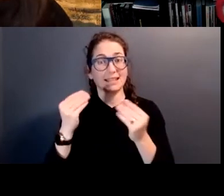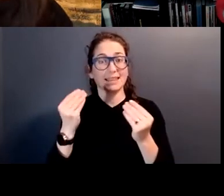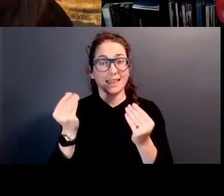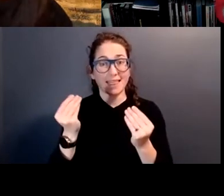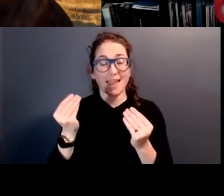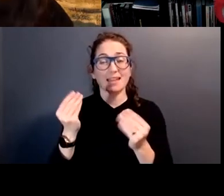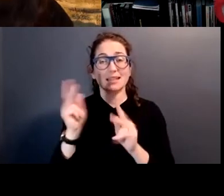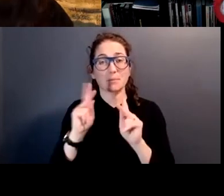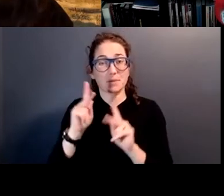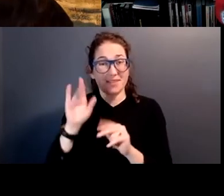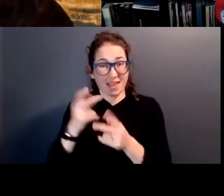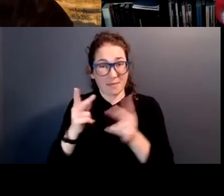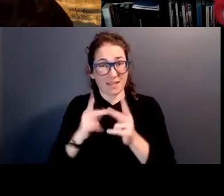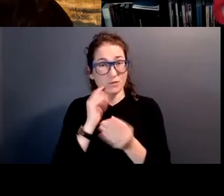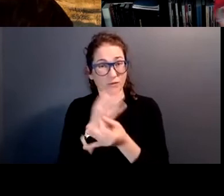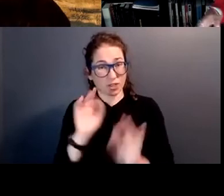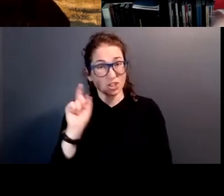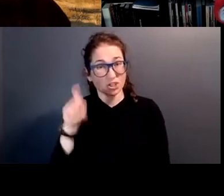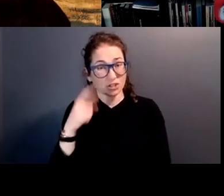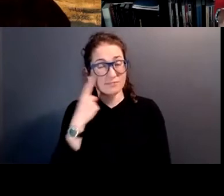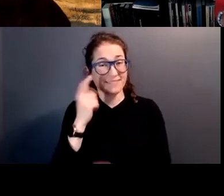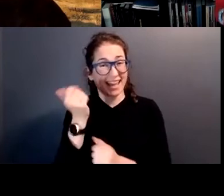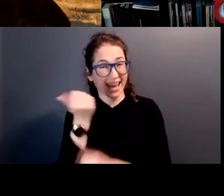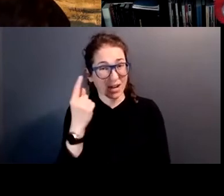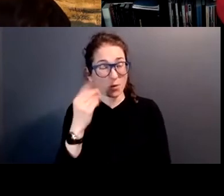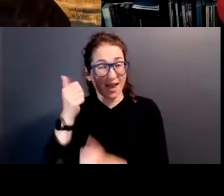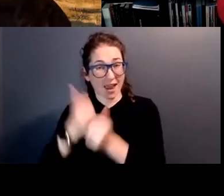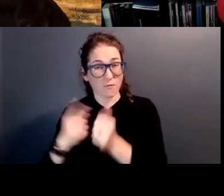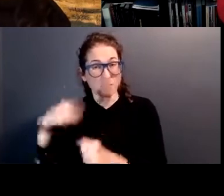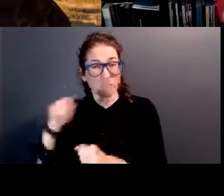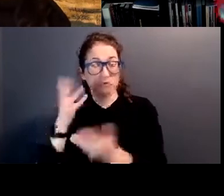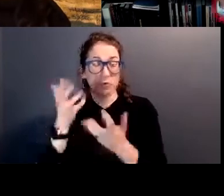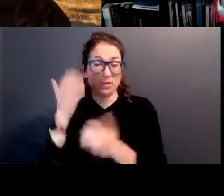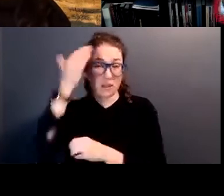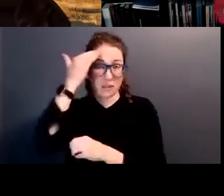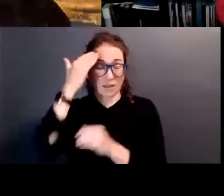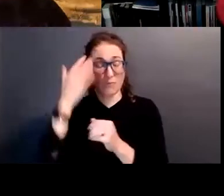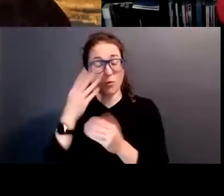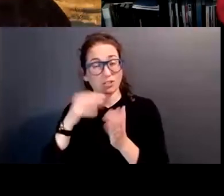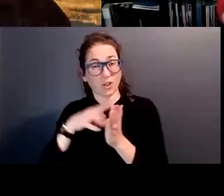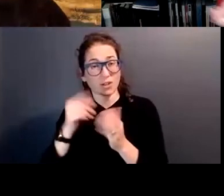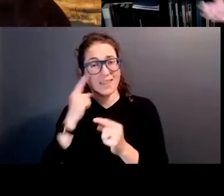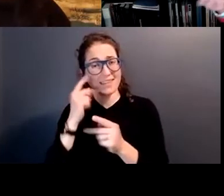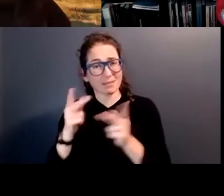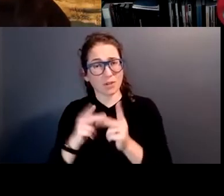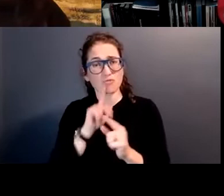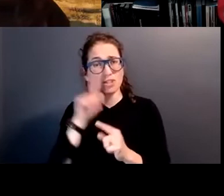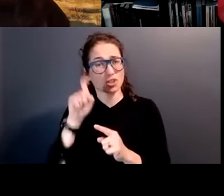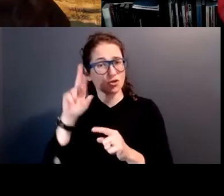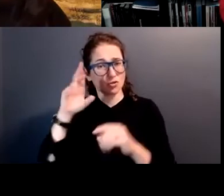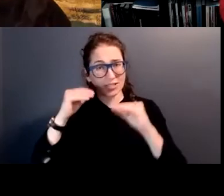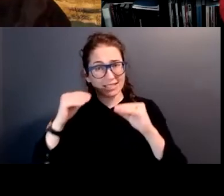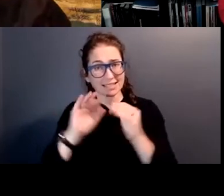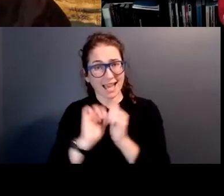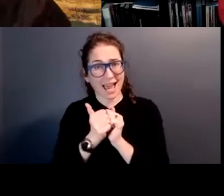that place for free to anyone and everyone who wants to learn it. I think these places should be reteaching us